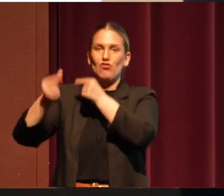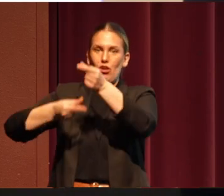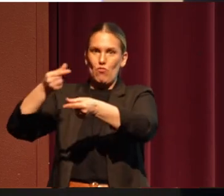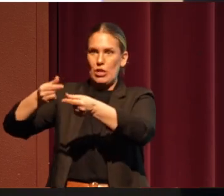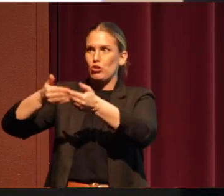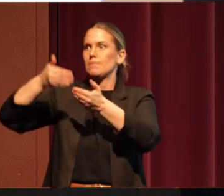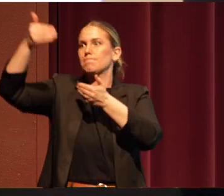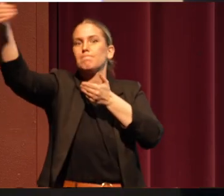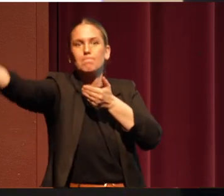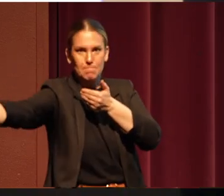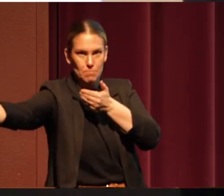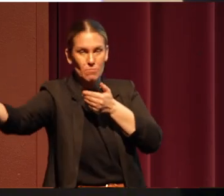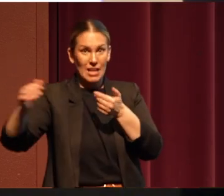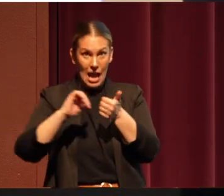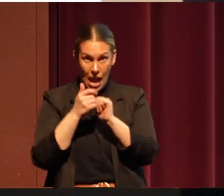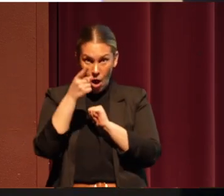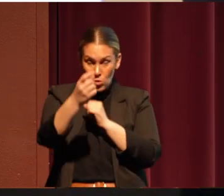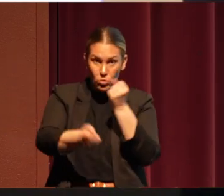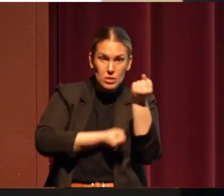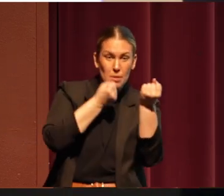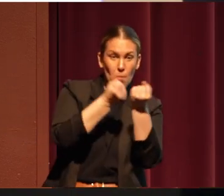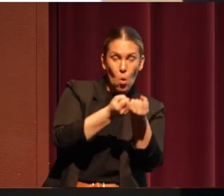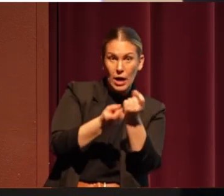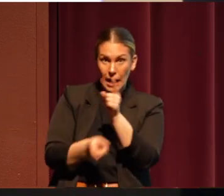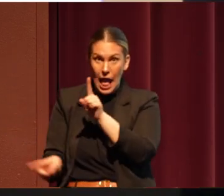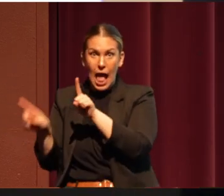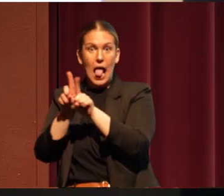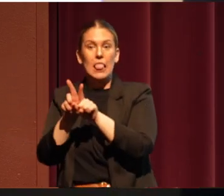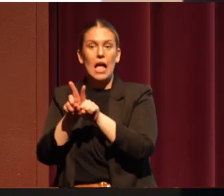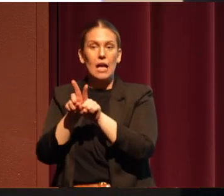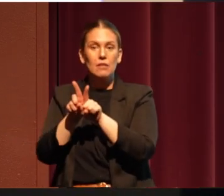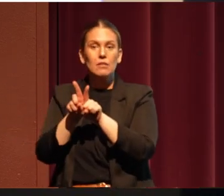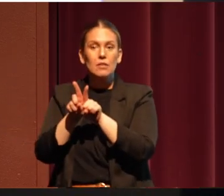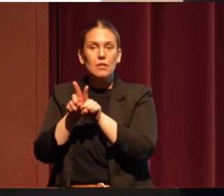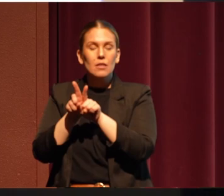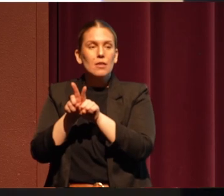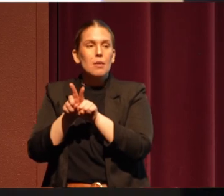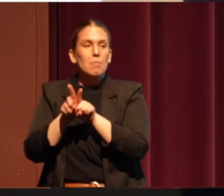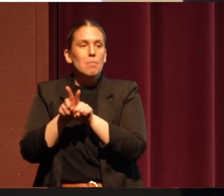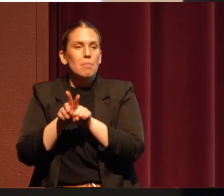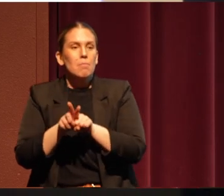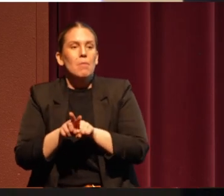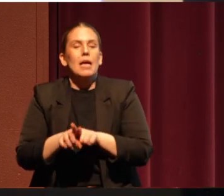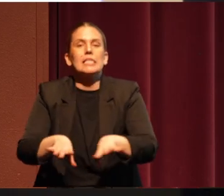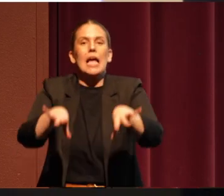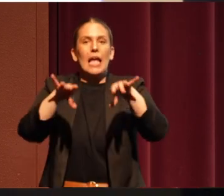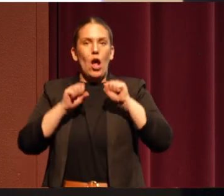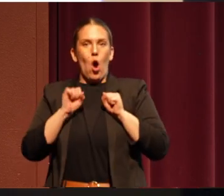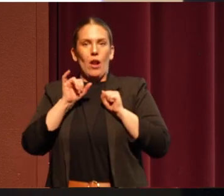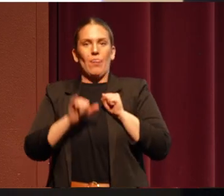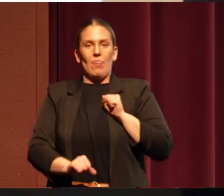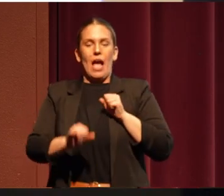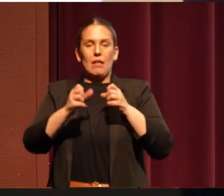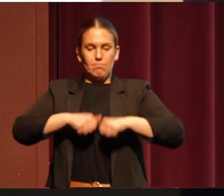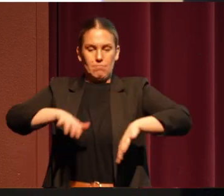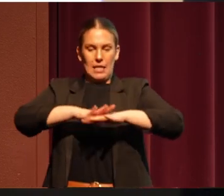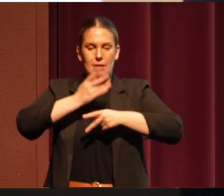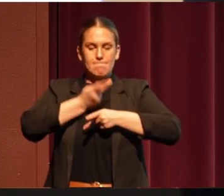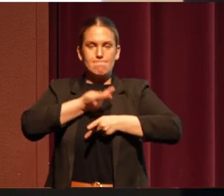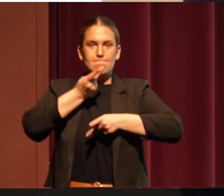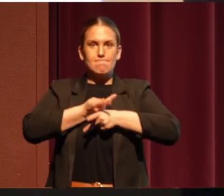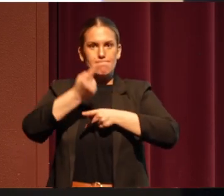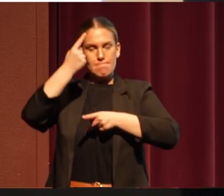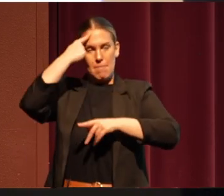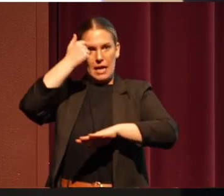And the way you can show support and be an ally is by taking on that stewardship mindset and the